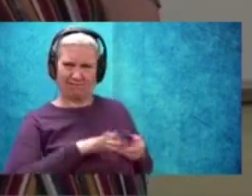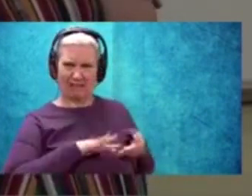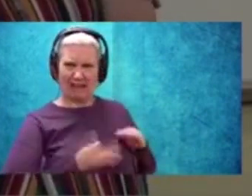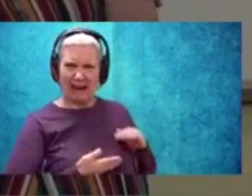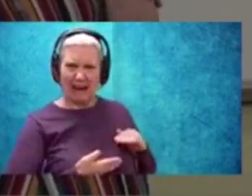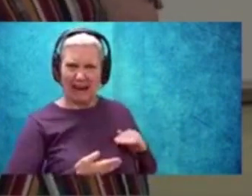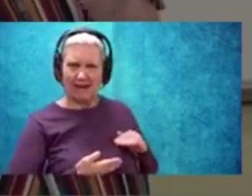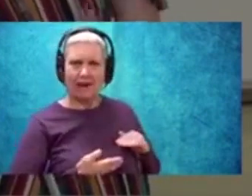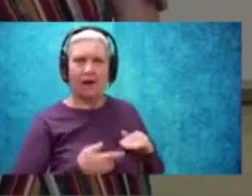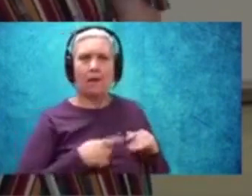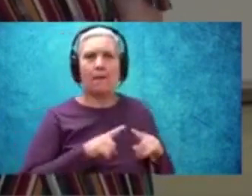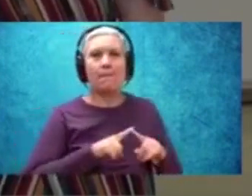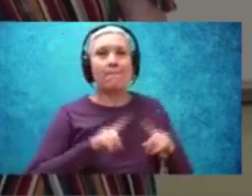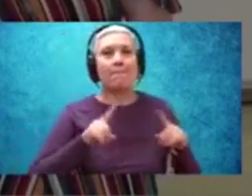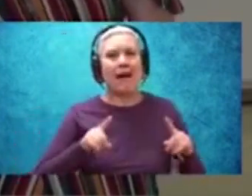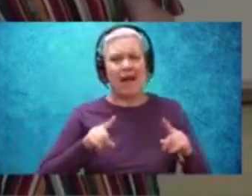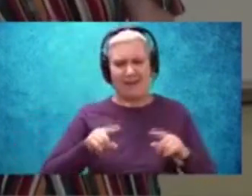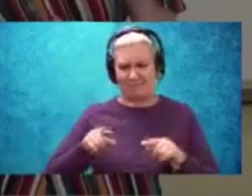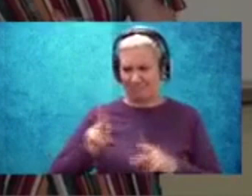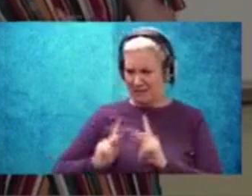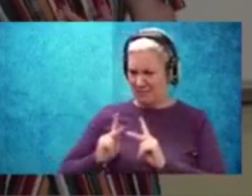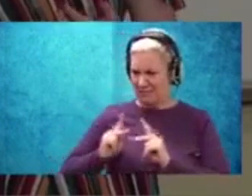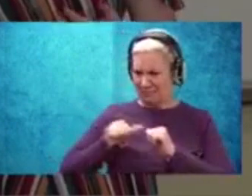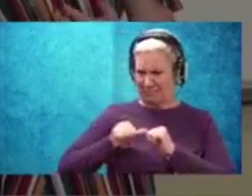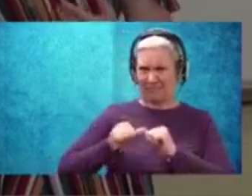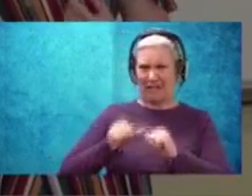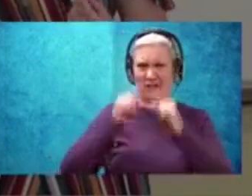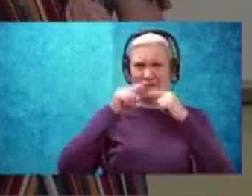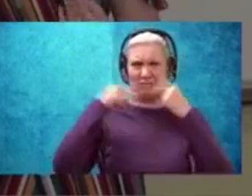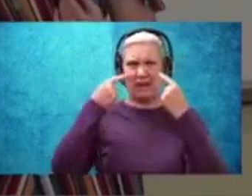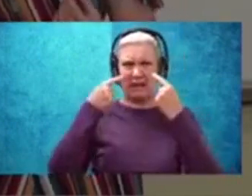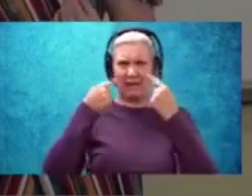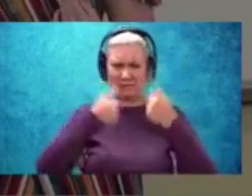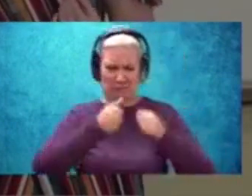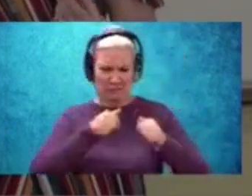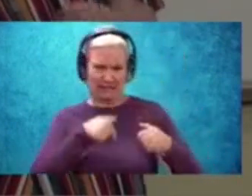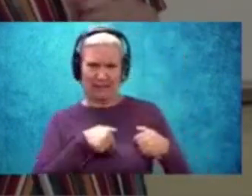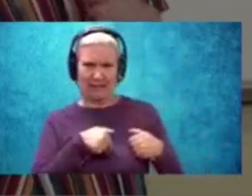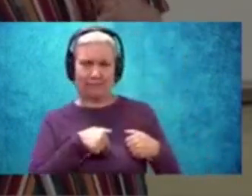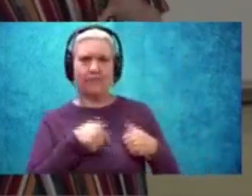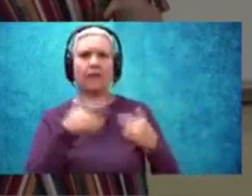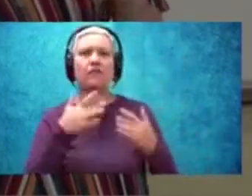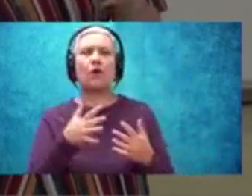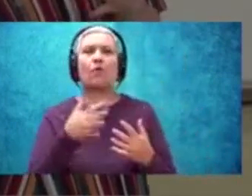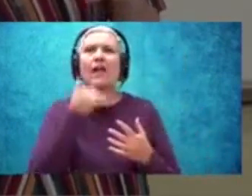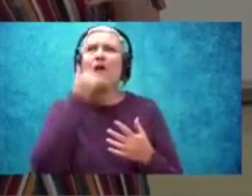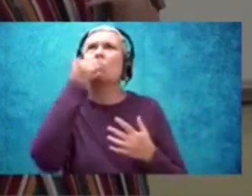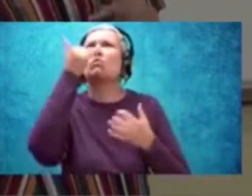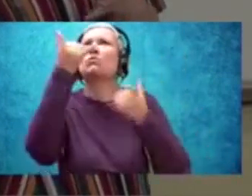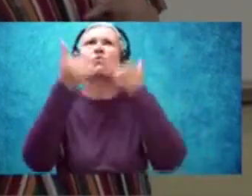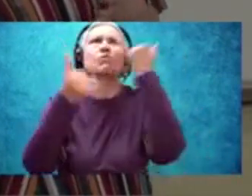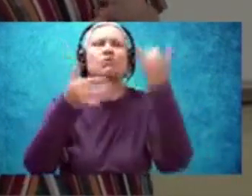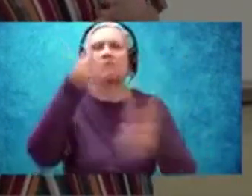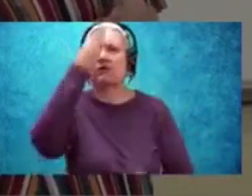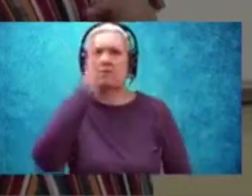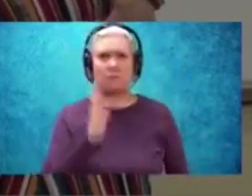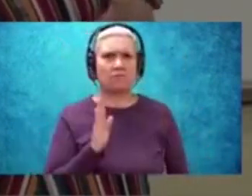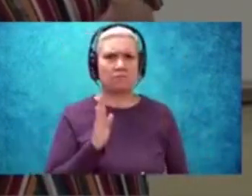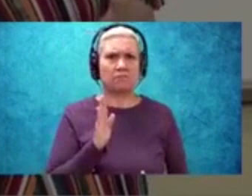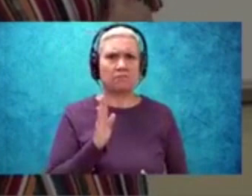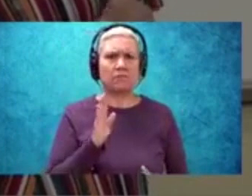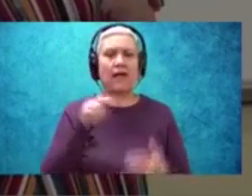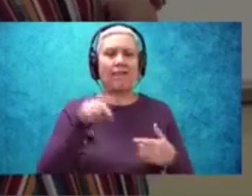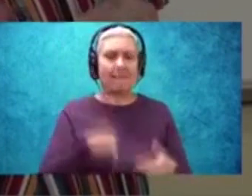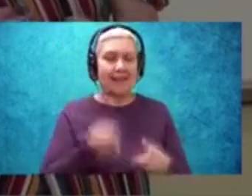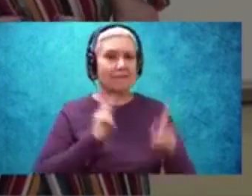right? But yet those people still smile and they're crying and they're crying out to God. So we see that these people are alive.